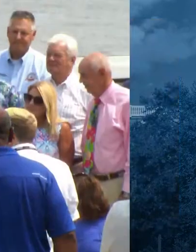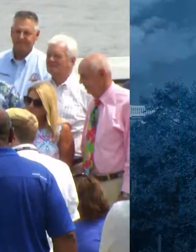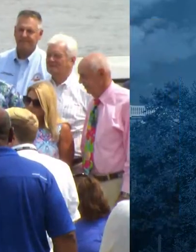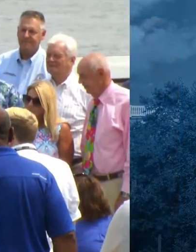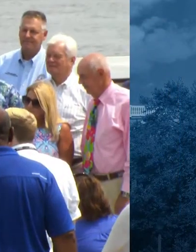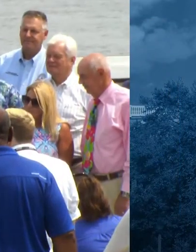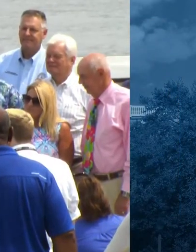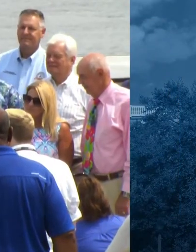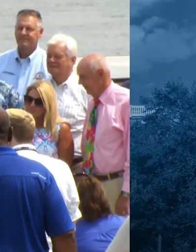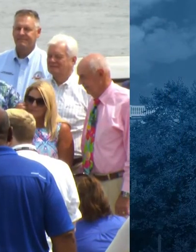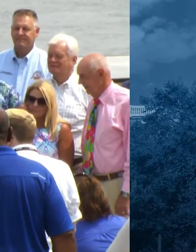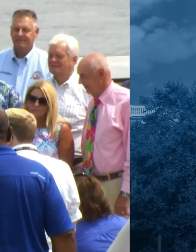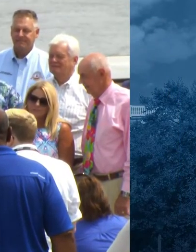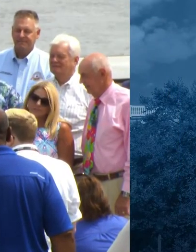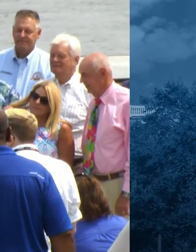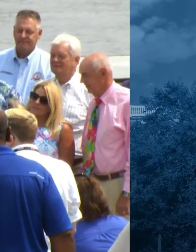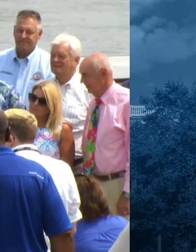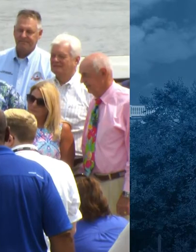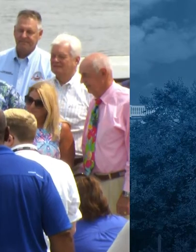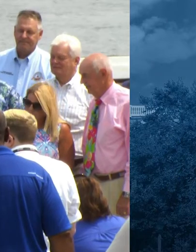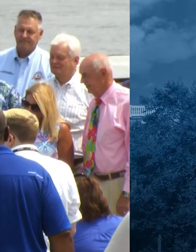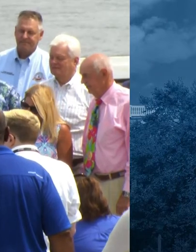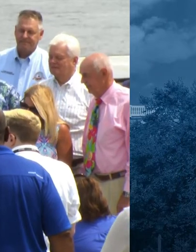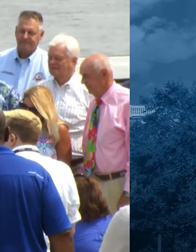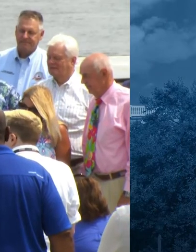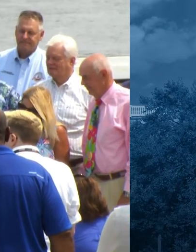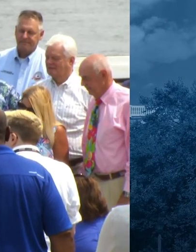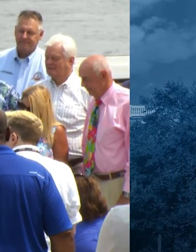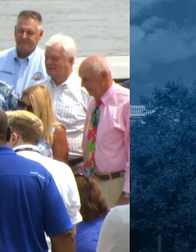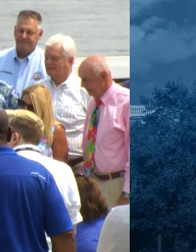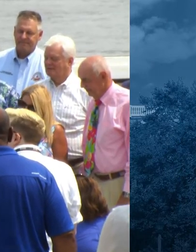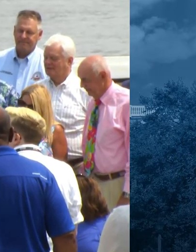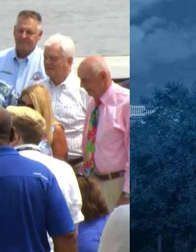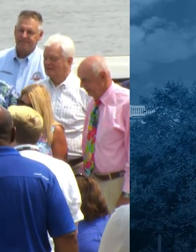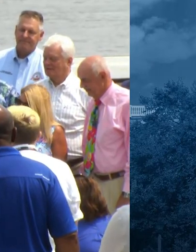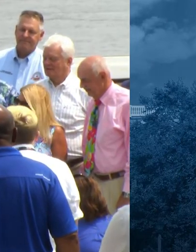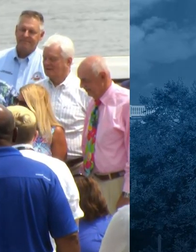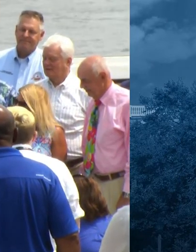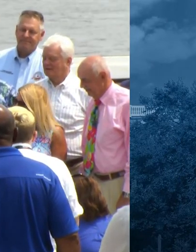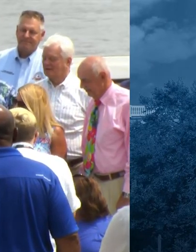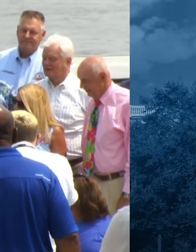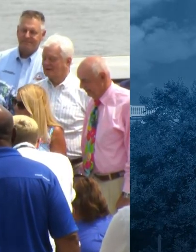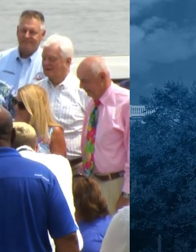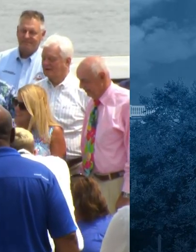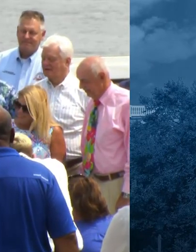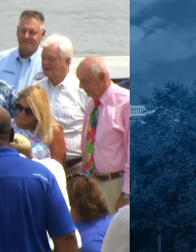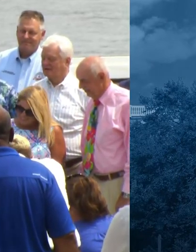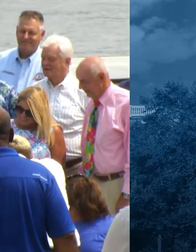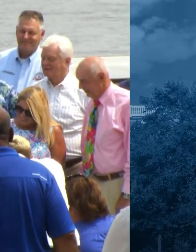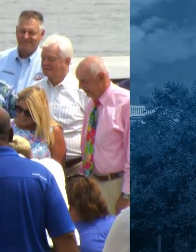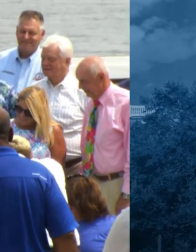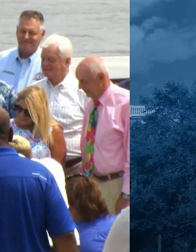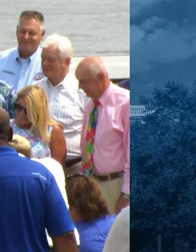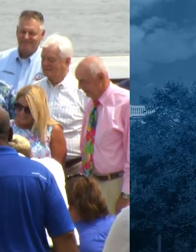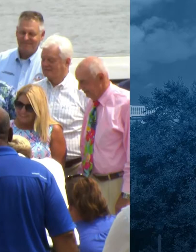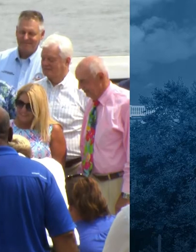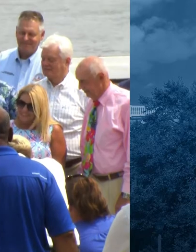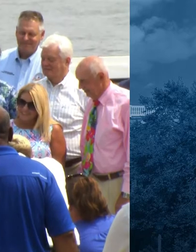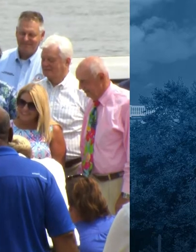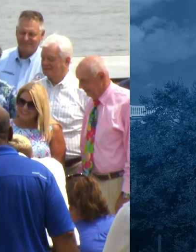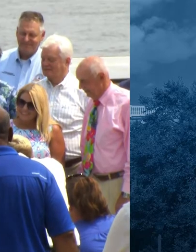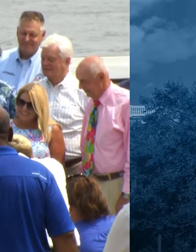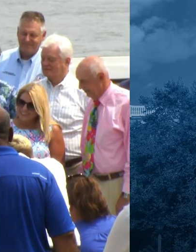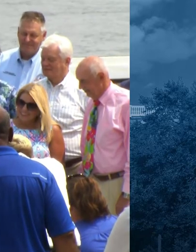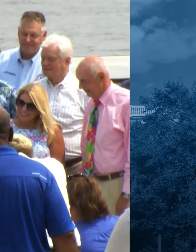forward, and we have a lot of work to do, and we've managed to take our civil assistance we need to